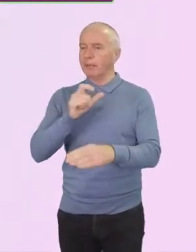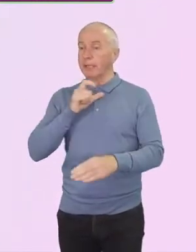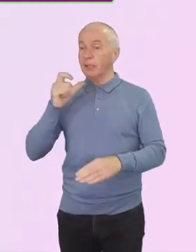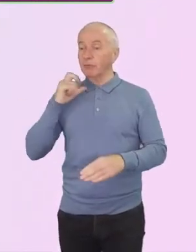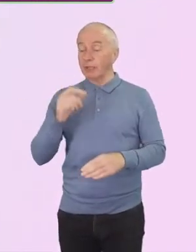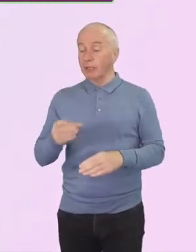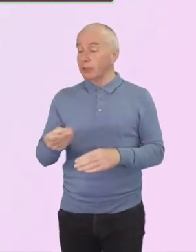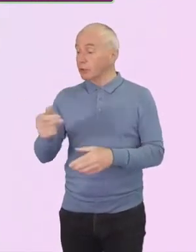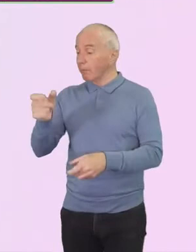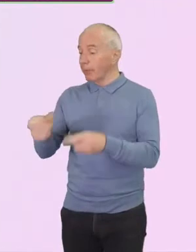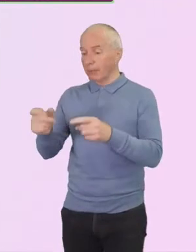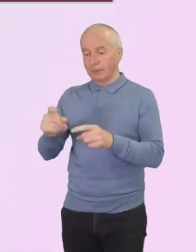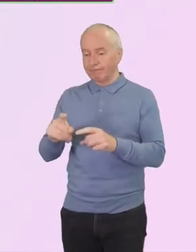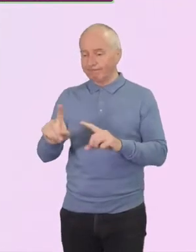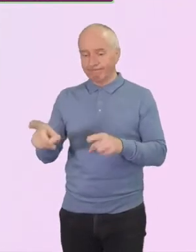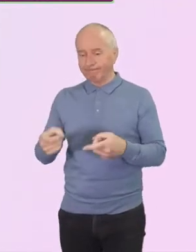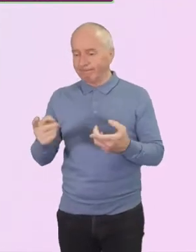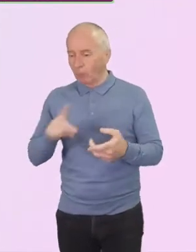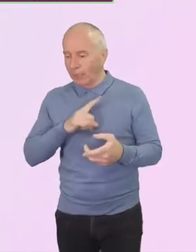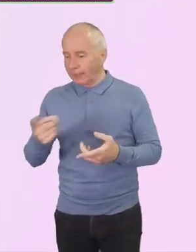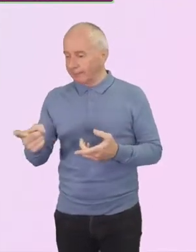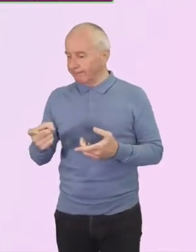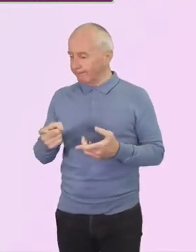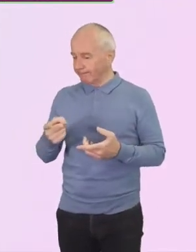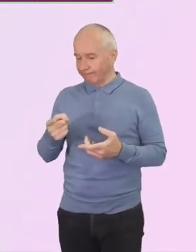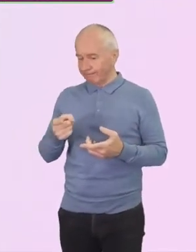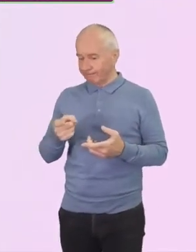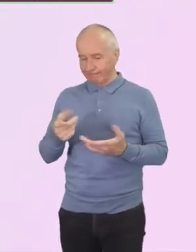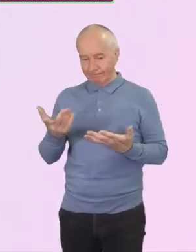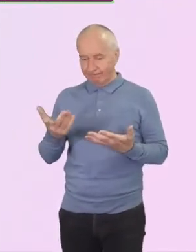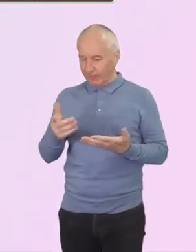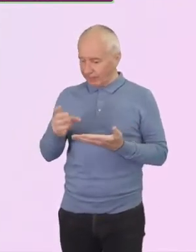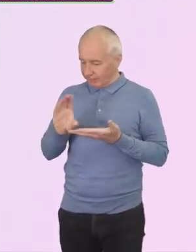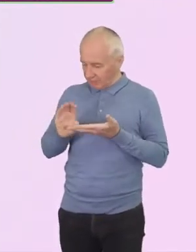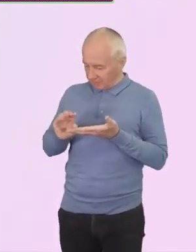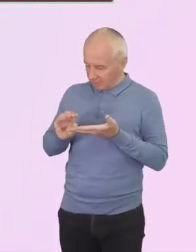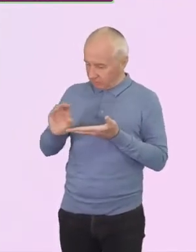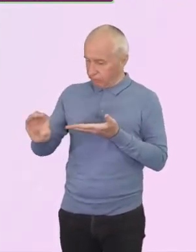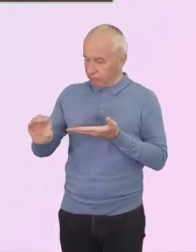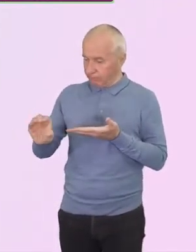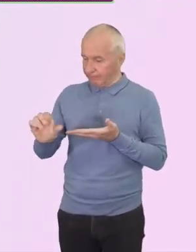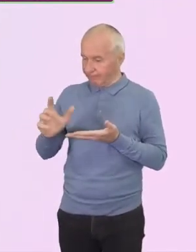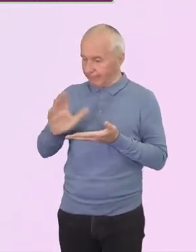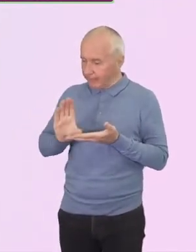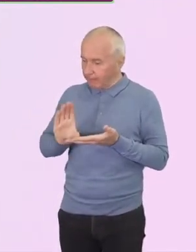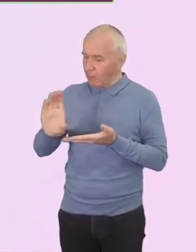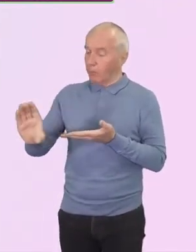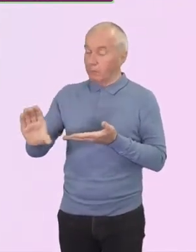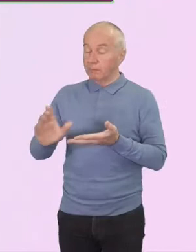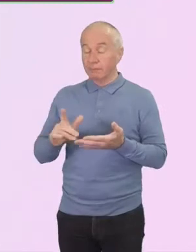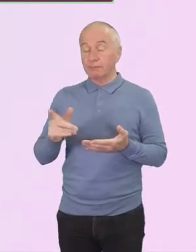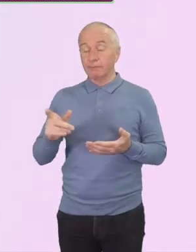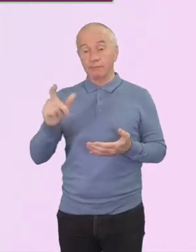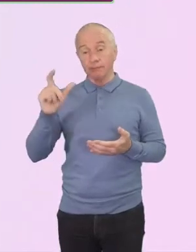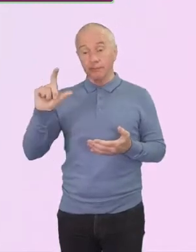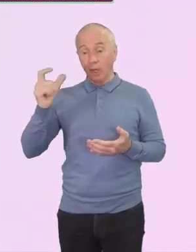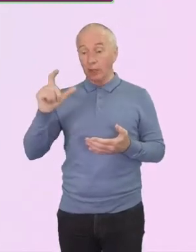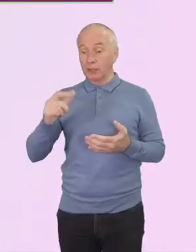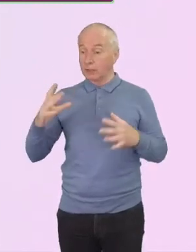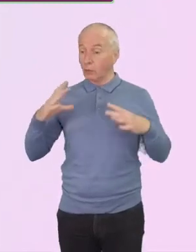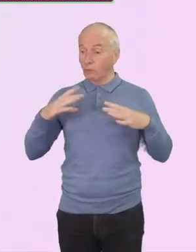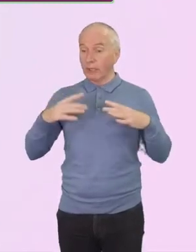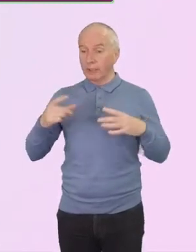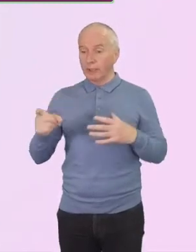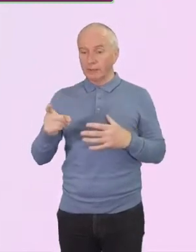because insufficient funding is available for them. The colleges are already providing some help